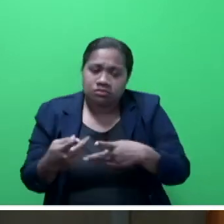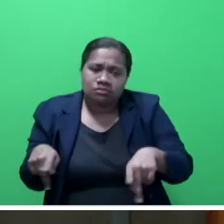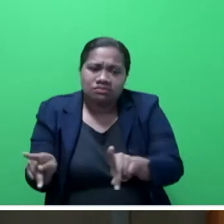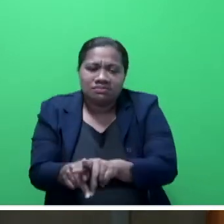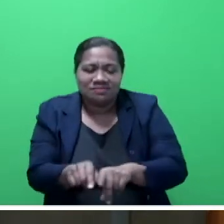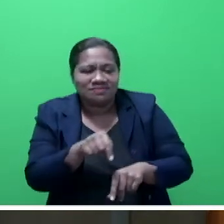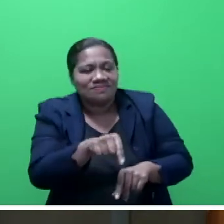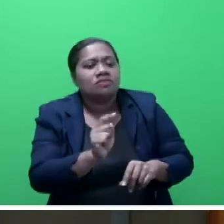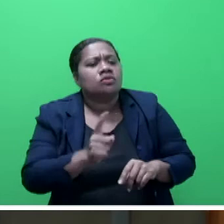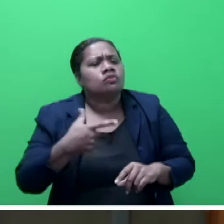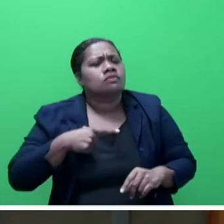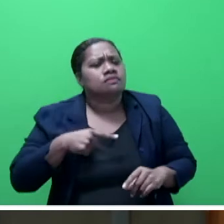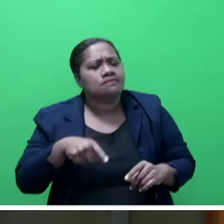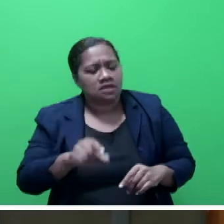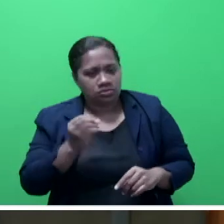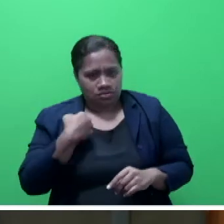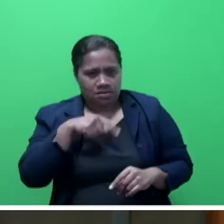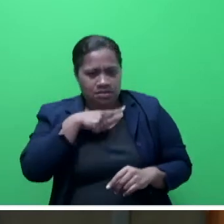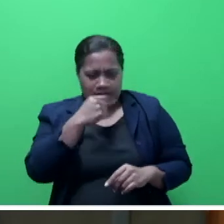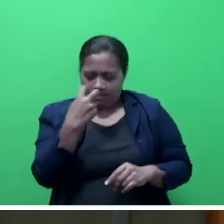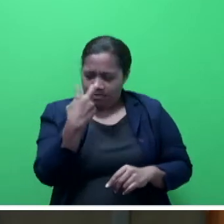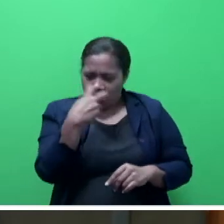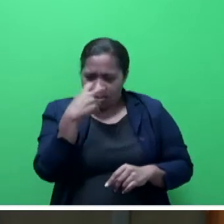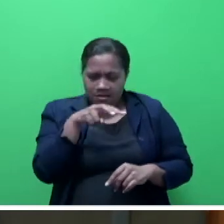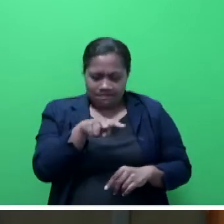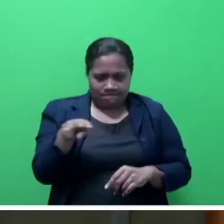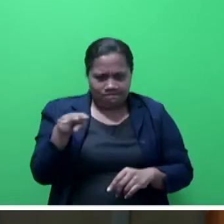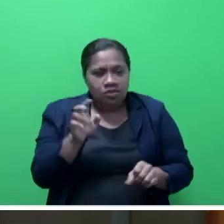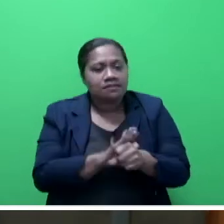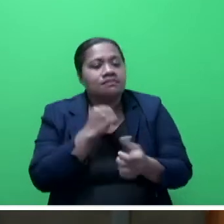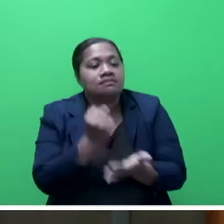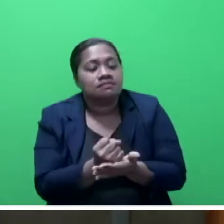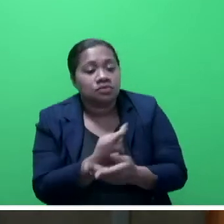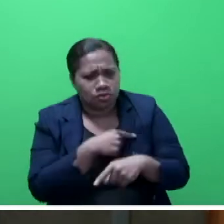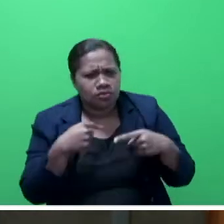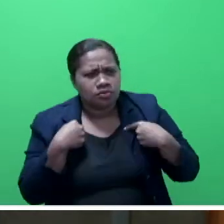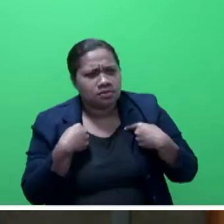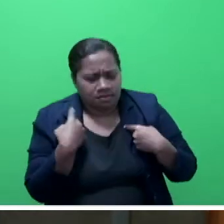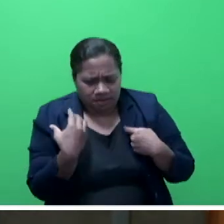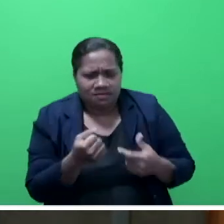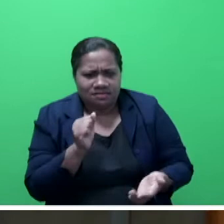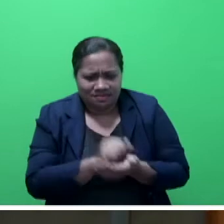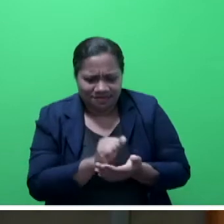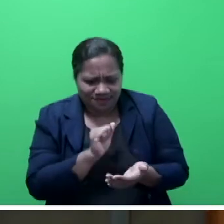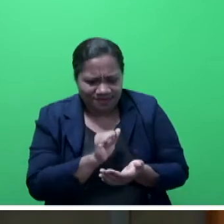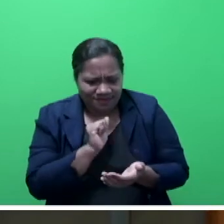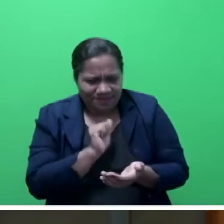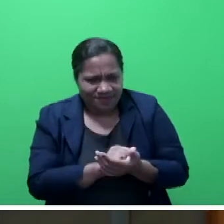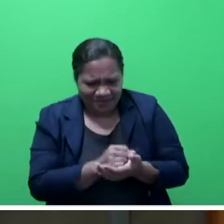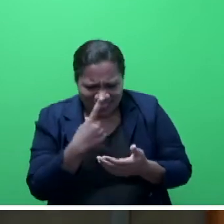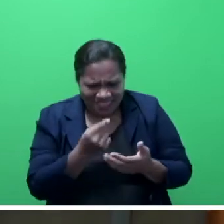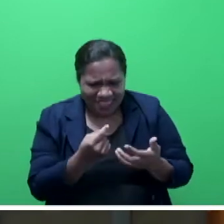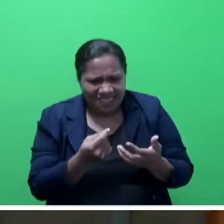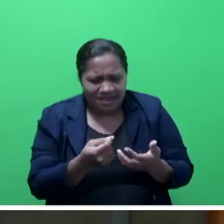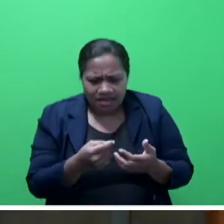Mr Speaker Say, for us to monitor and ensure that we have relevant interventions to contain the